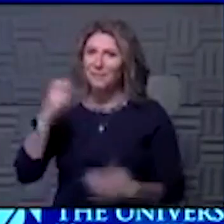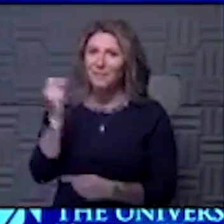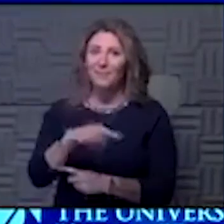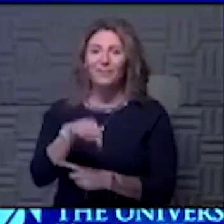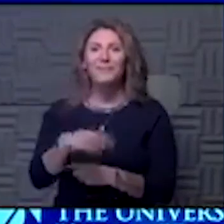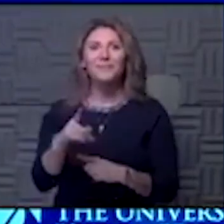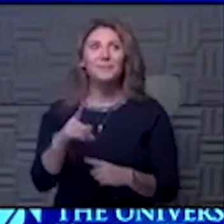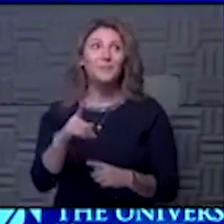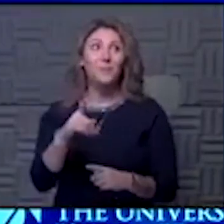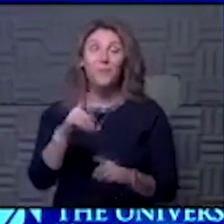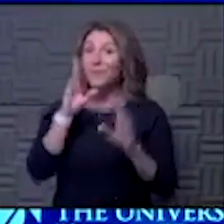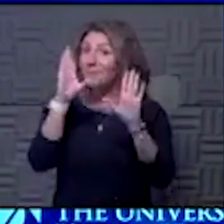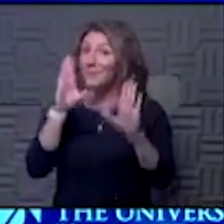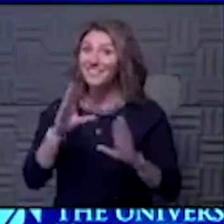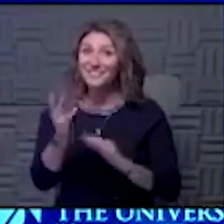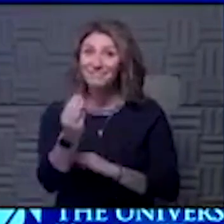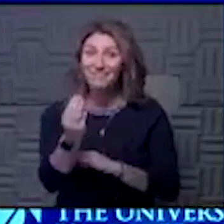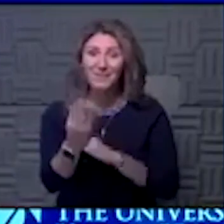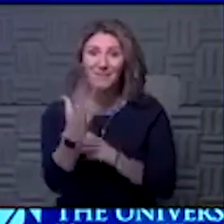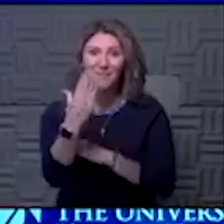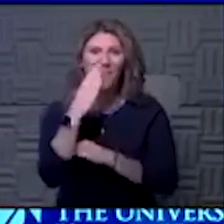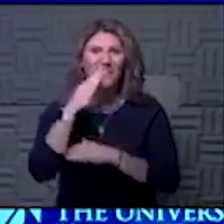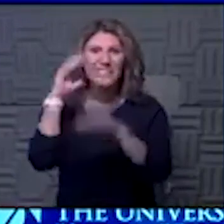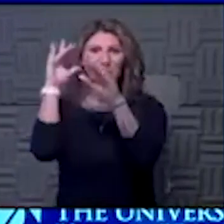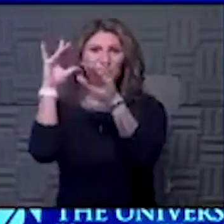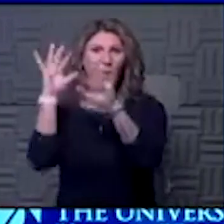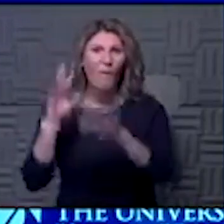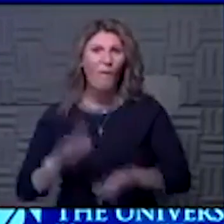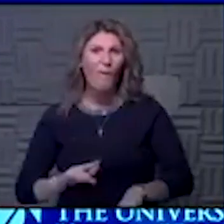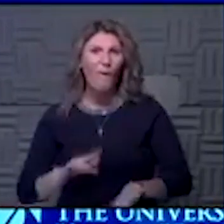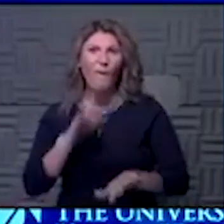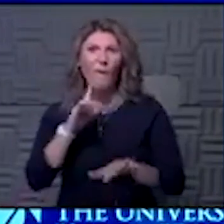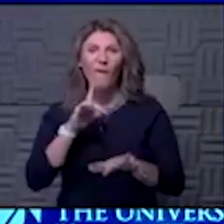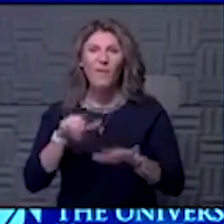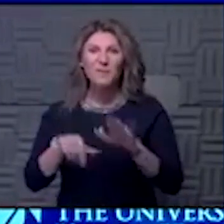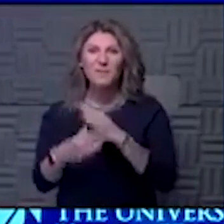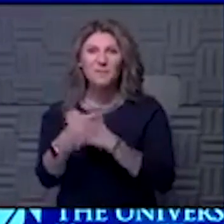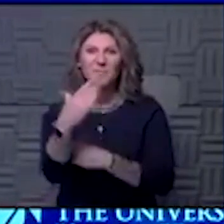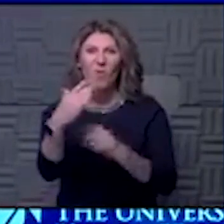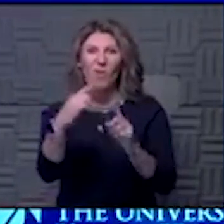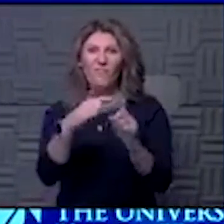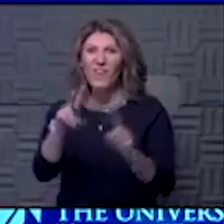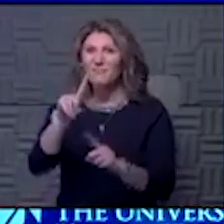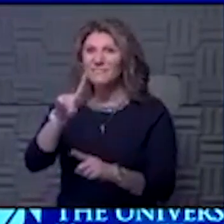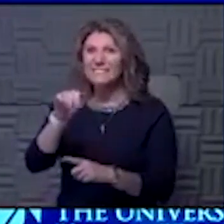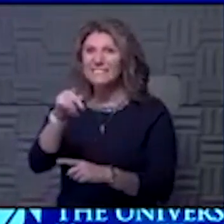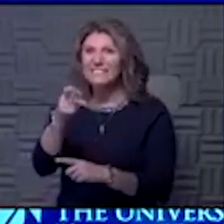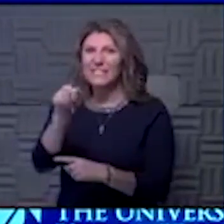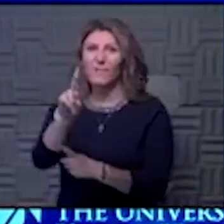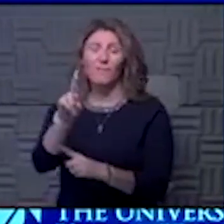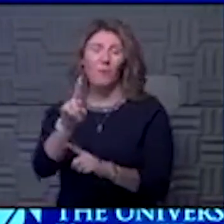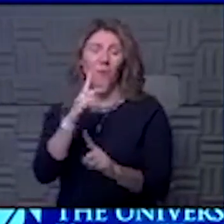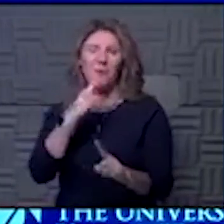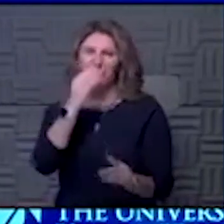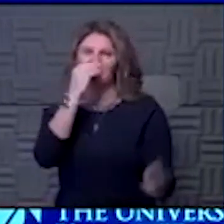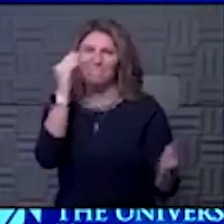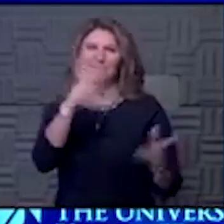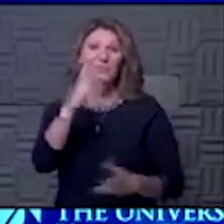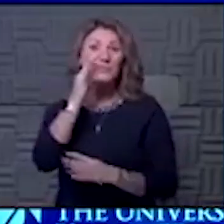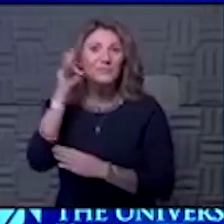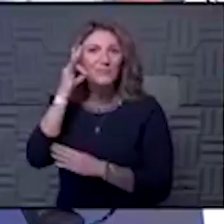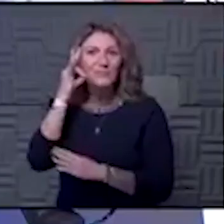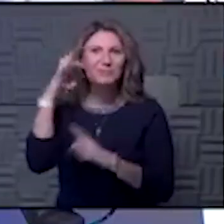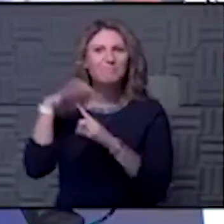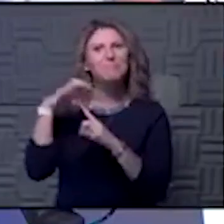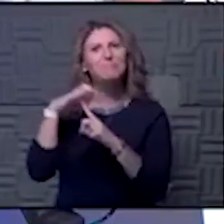on this great Monday morning with a snowstorm that came with us from Denver. But who cares? Because the Chiefs won. This morning, we're